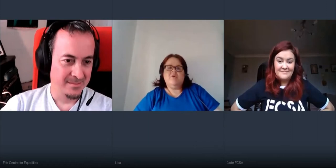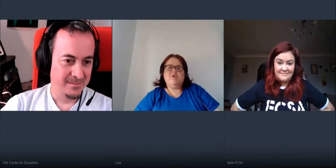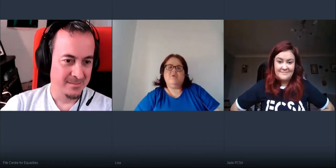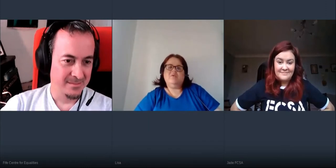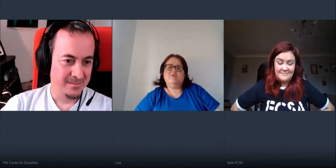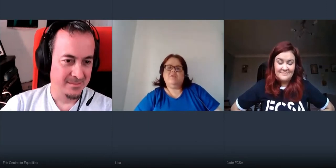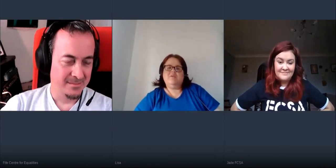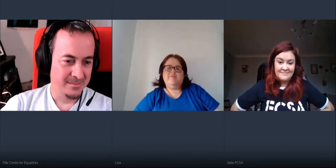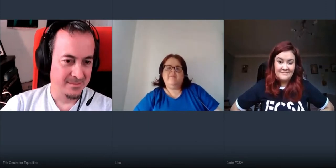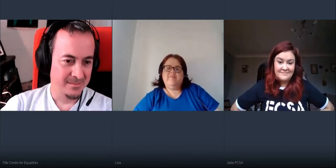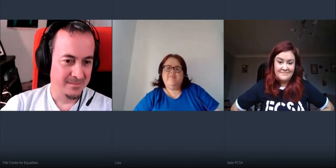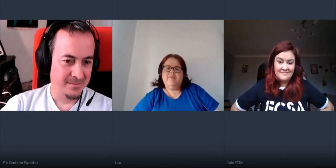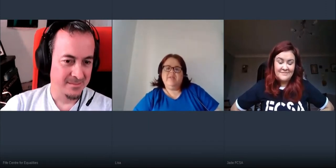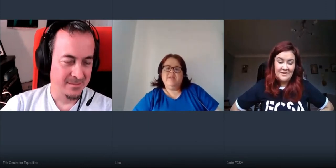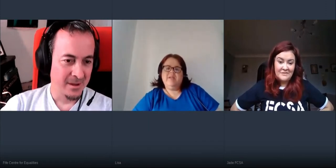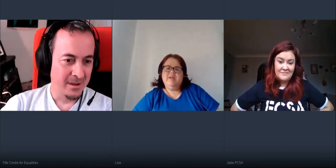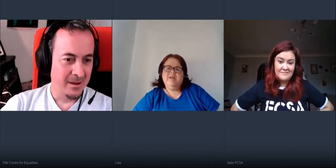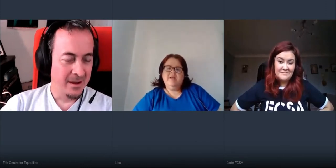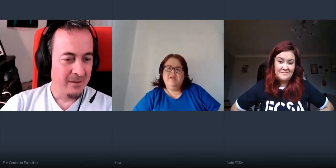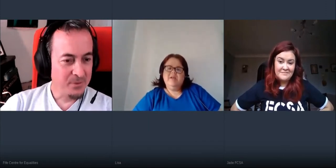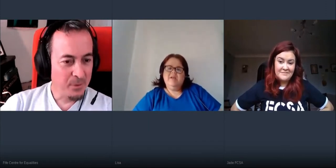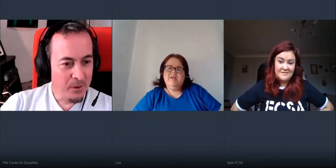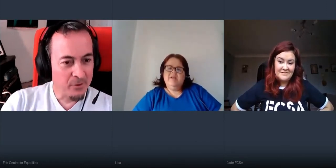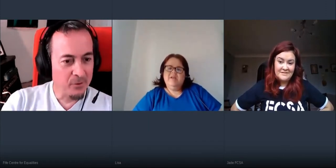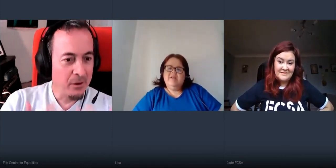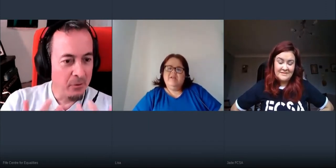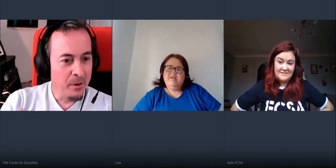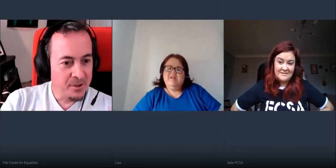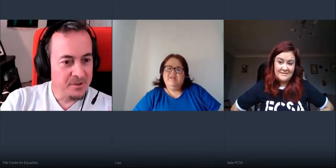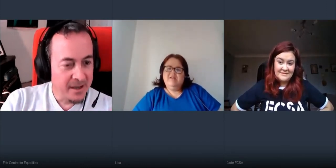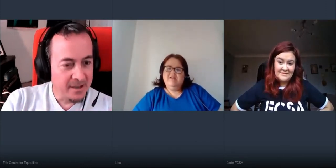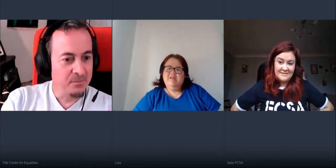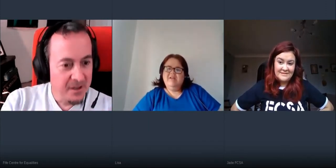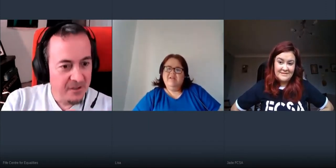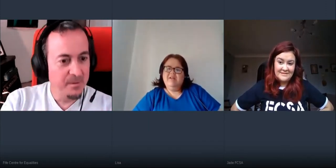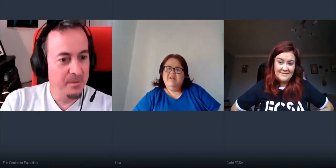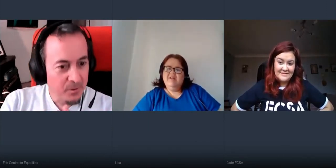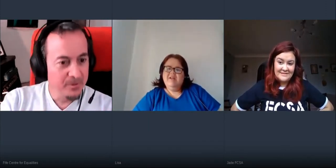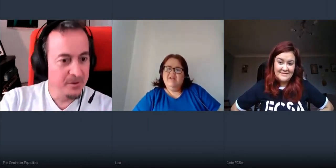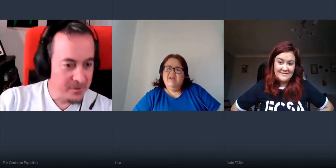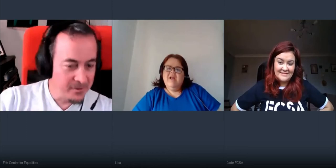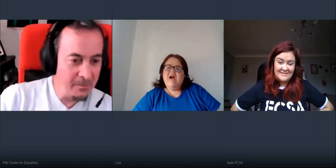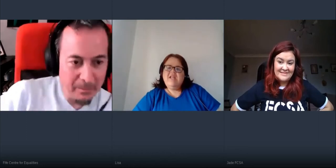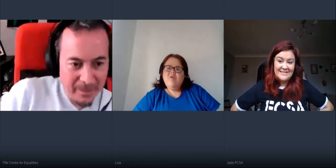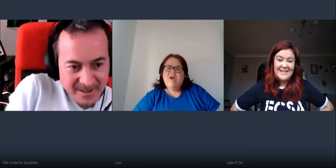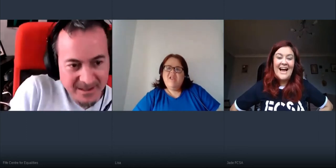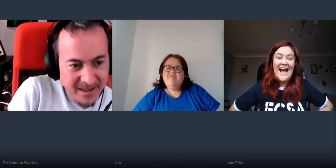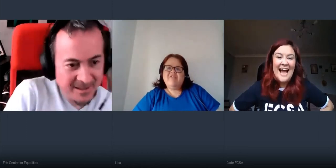going on yeah that's when we've got all our merchandise and we give people you know